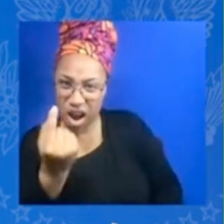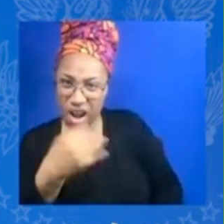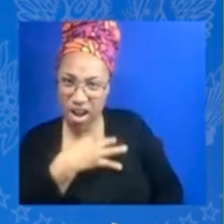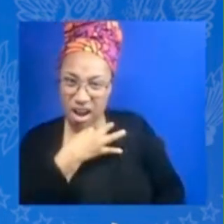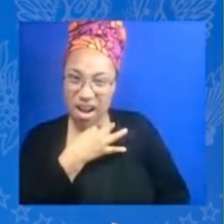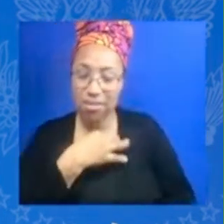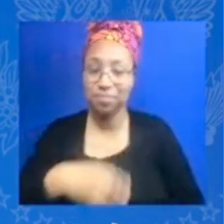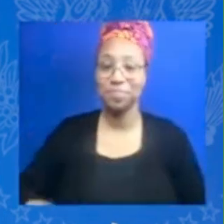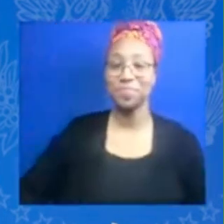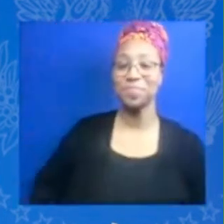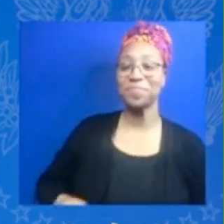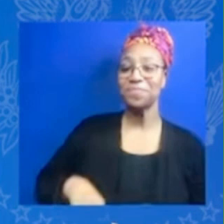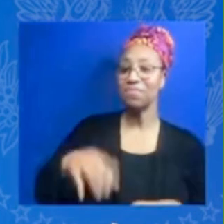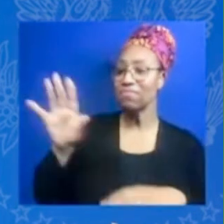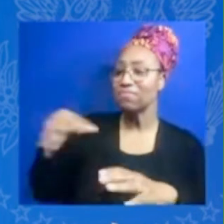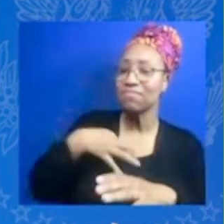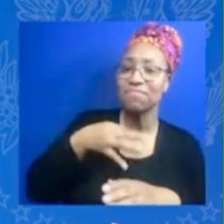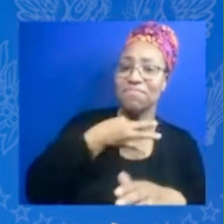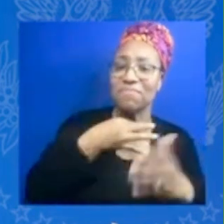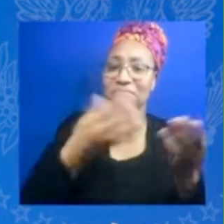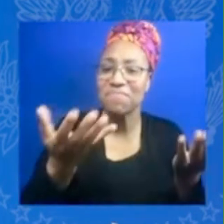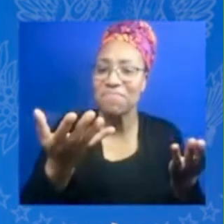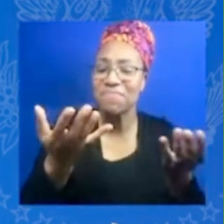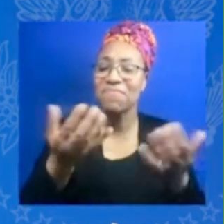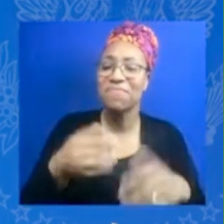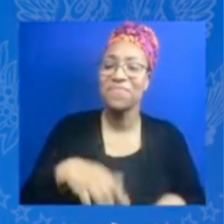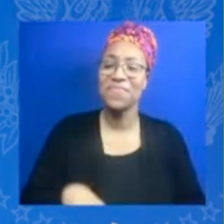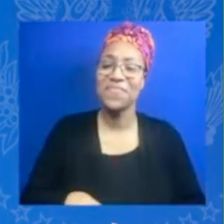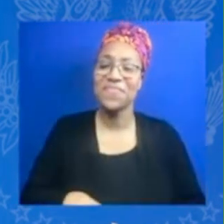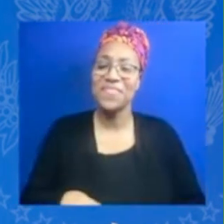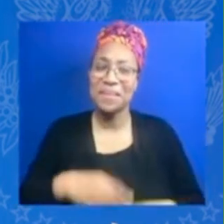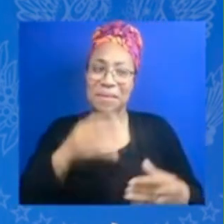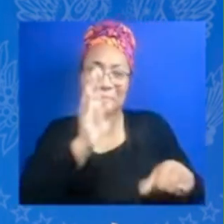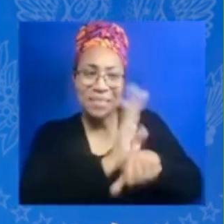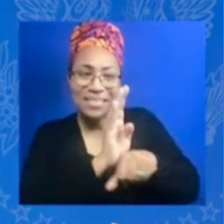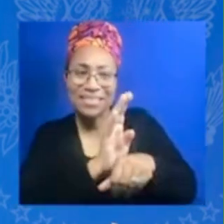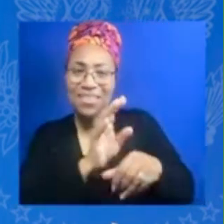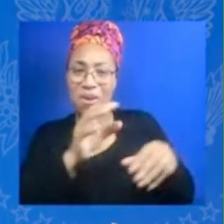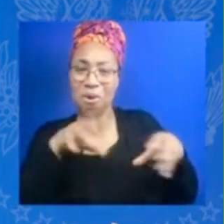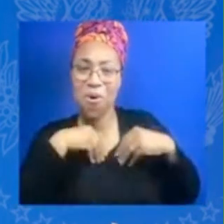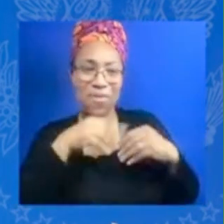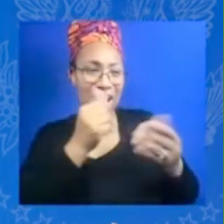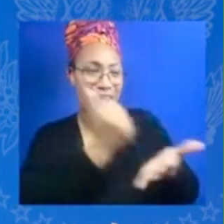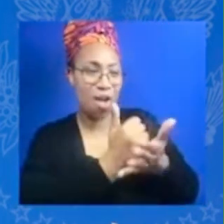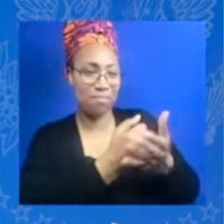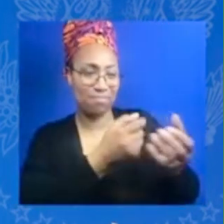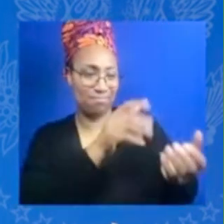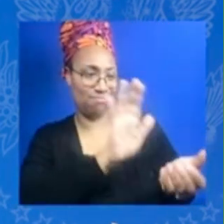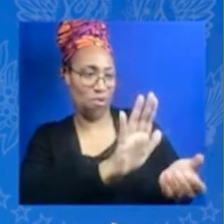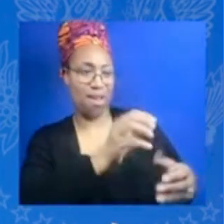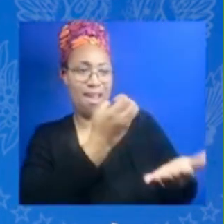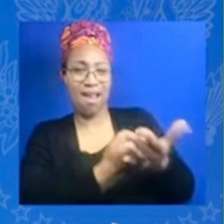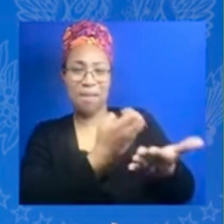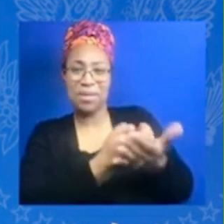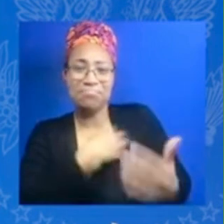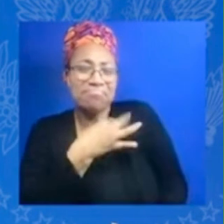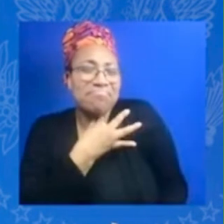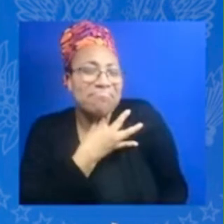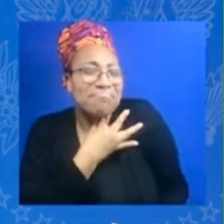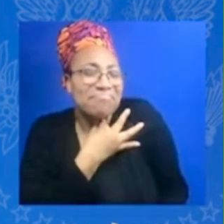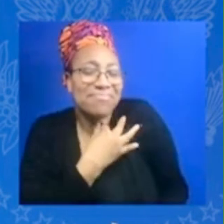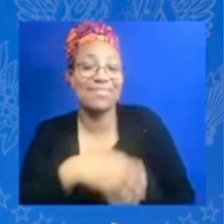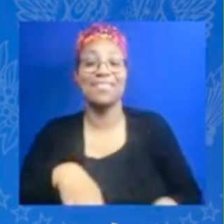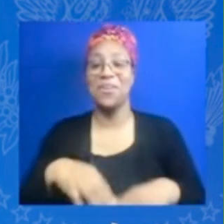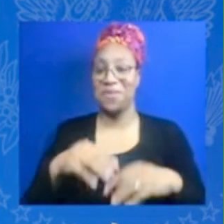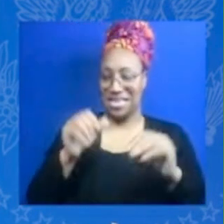about positioning themselves for these opportunities uh it's an extraordinary time right now in this country and really